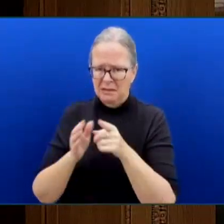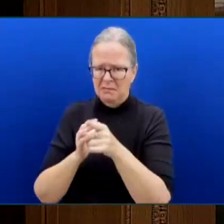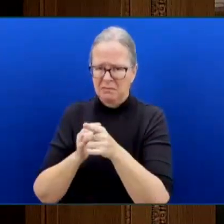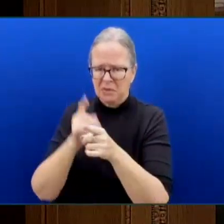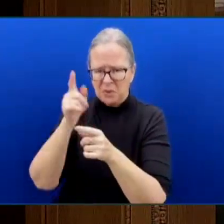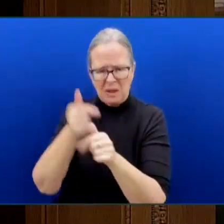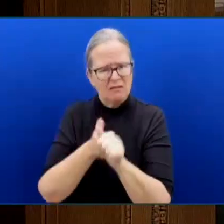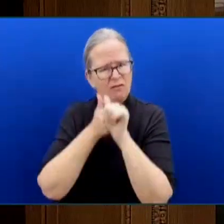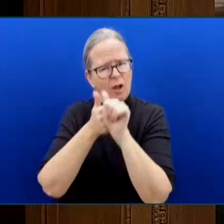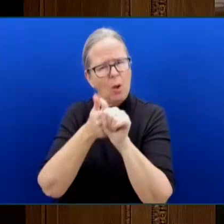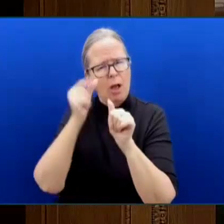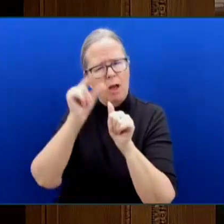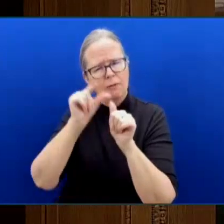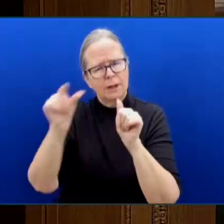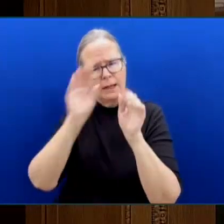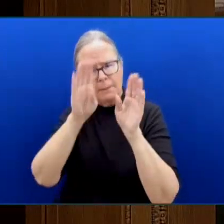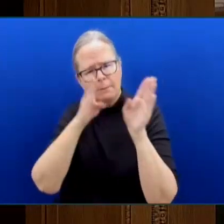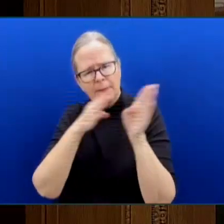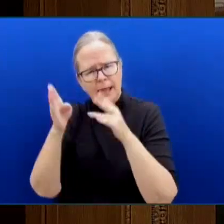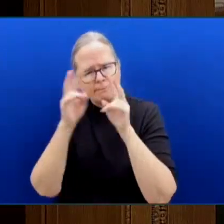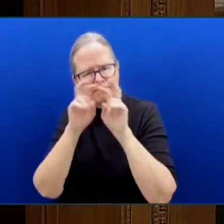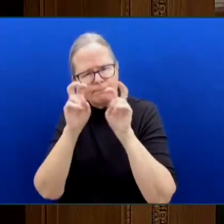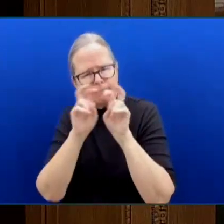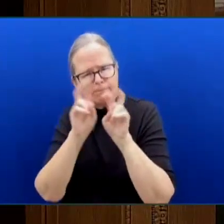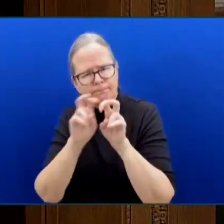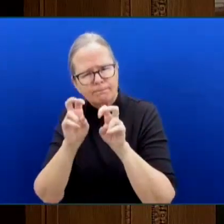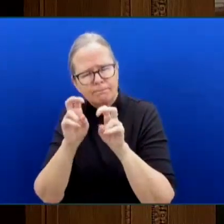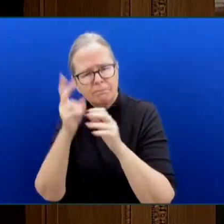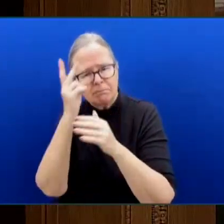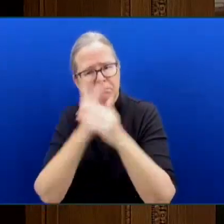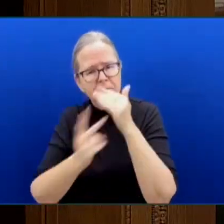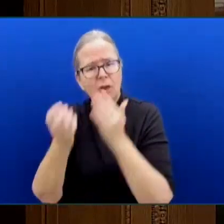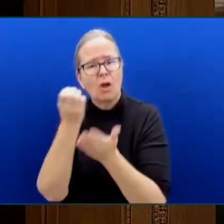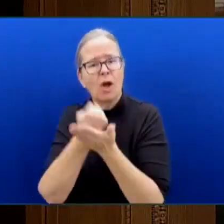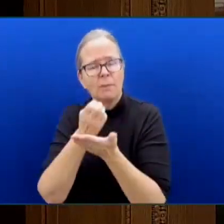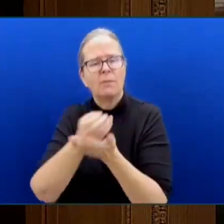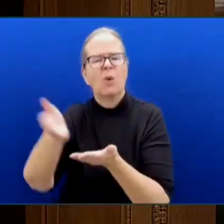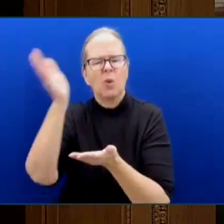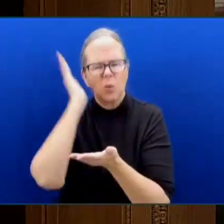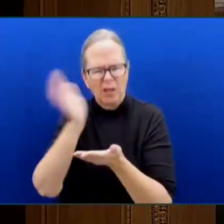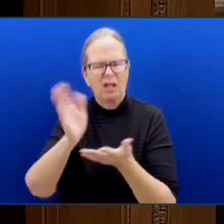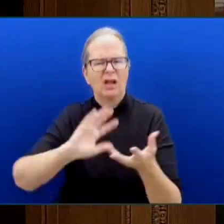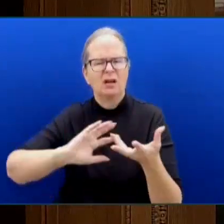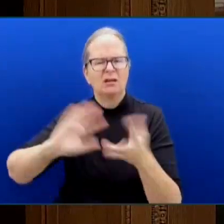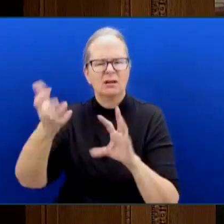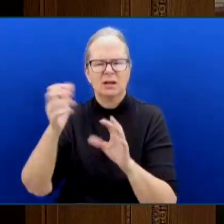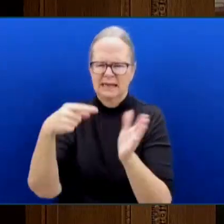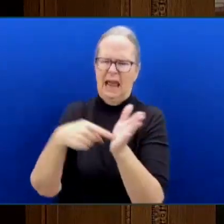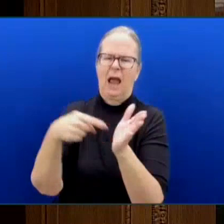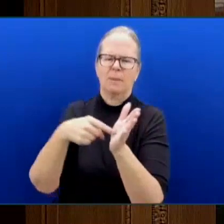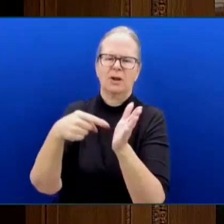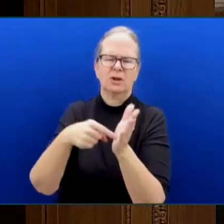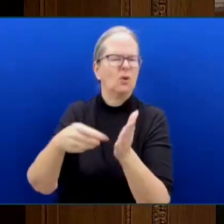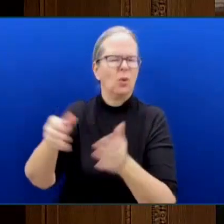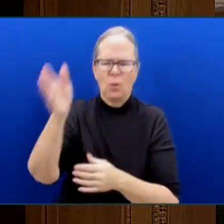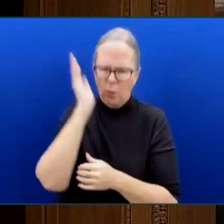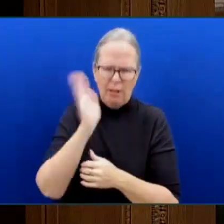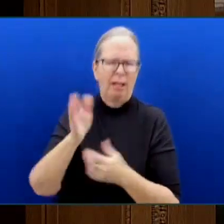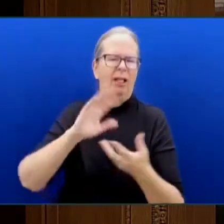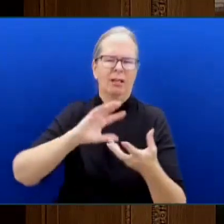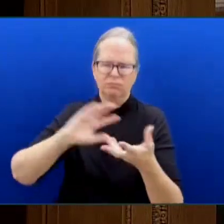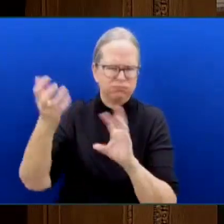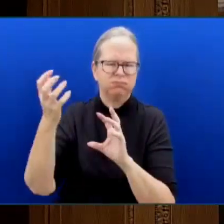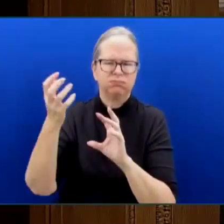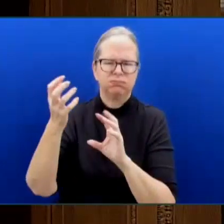economic disaster that will follow from this plan. Ken Peacock isn't